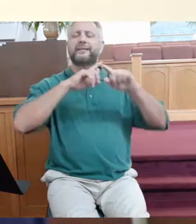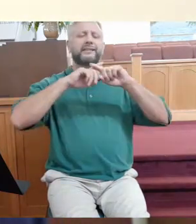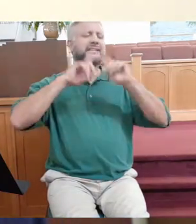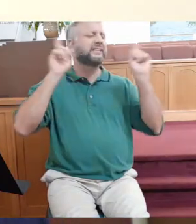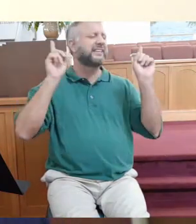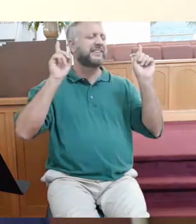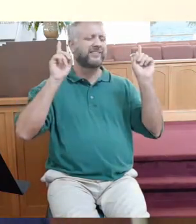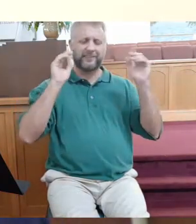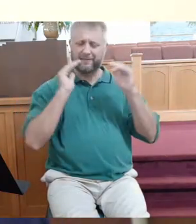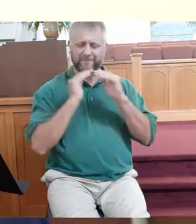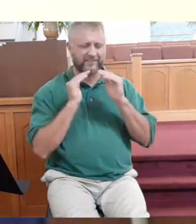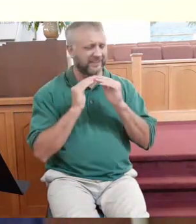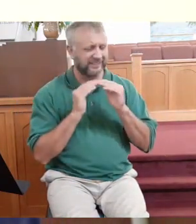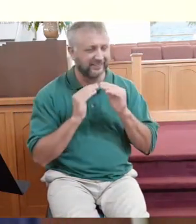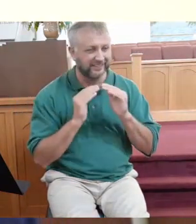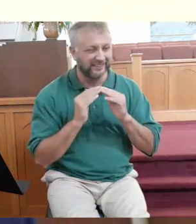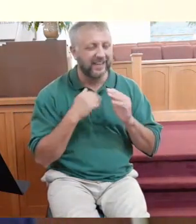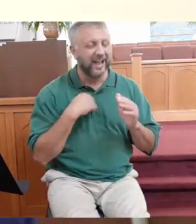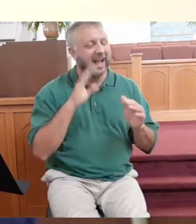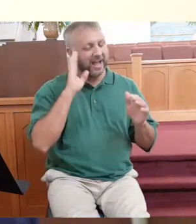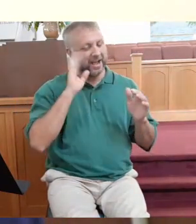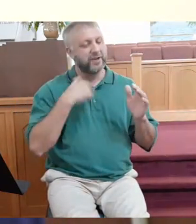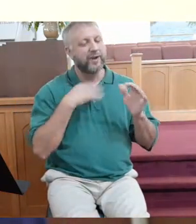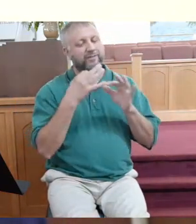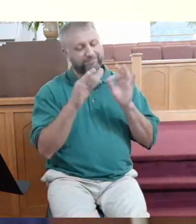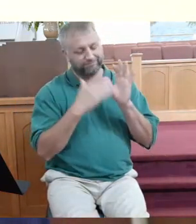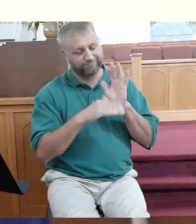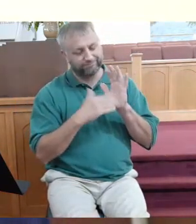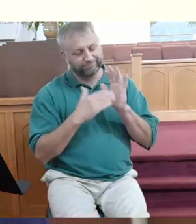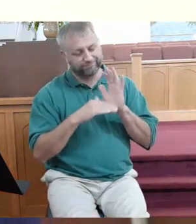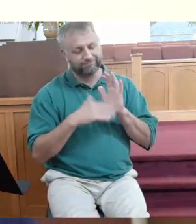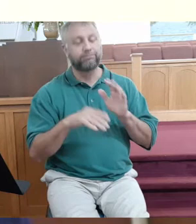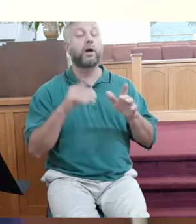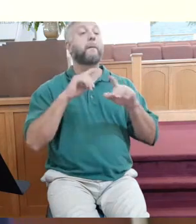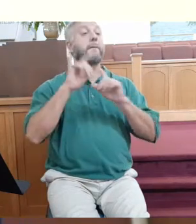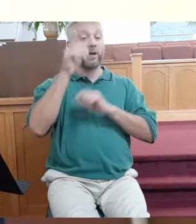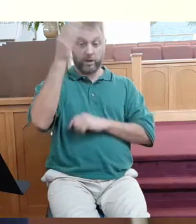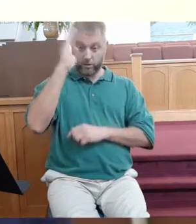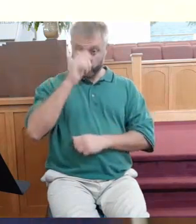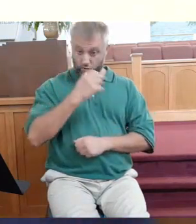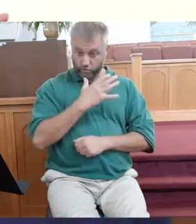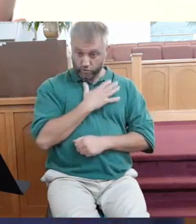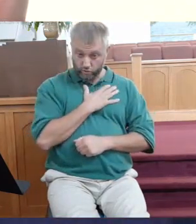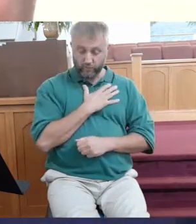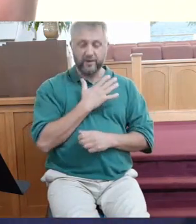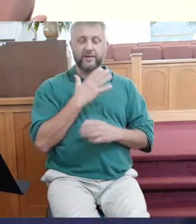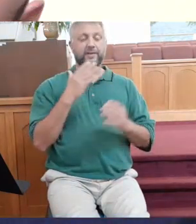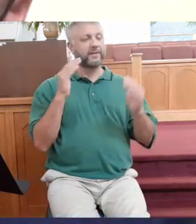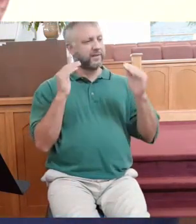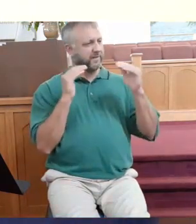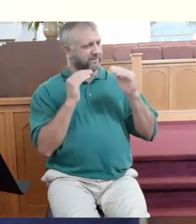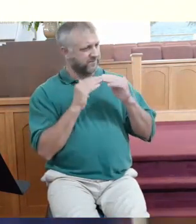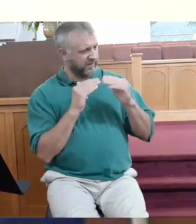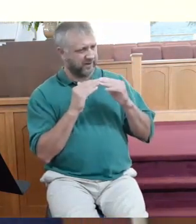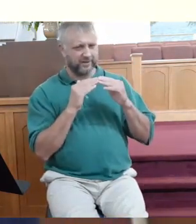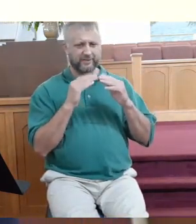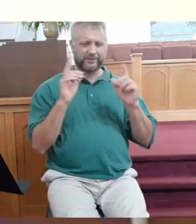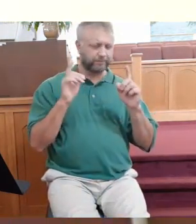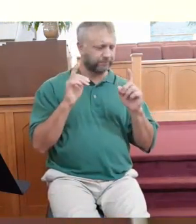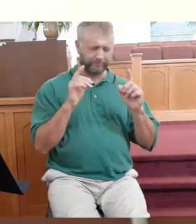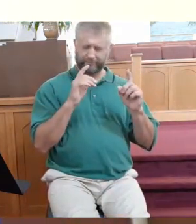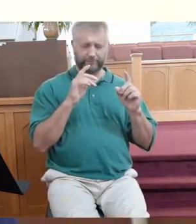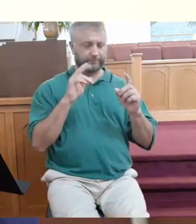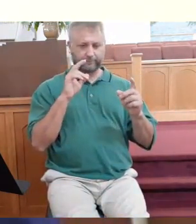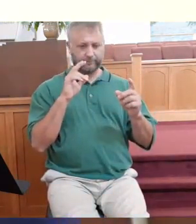of fairness. I know I've said that a few times in this passage. But God's grace is different from our ideas of fairness. Our